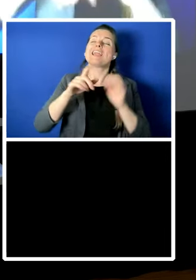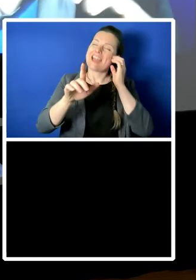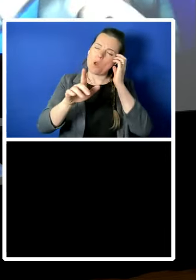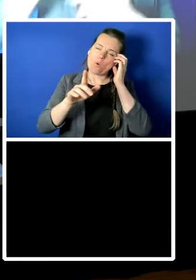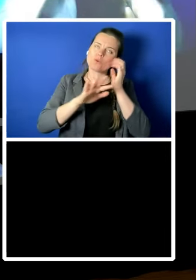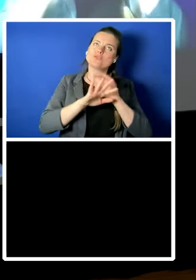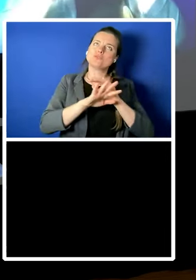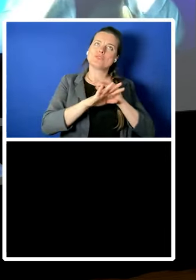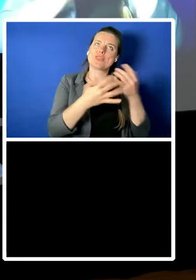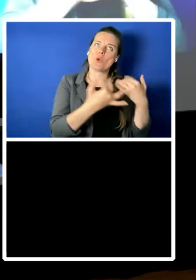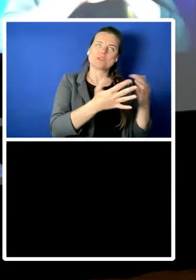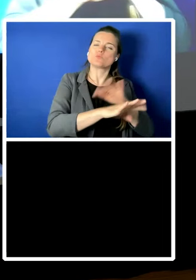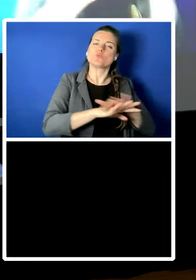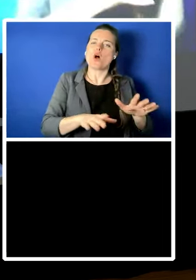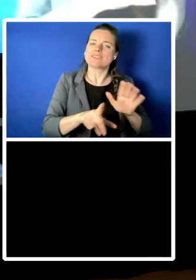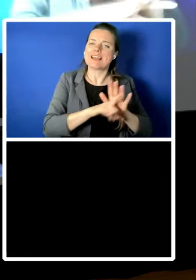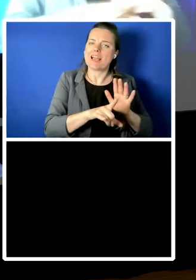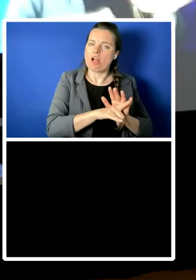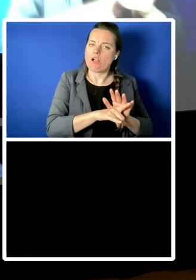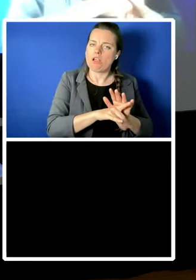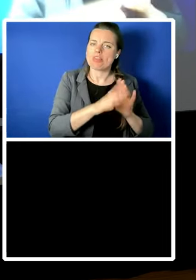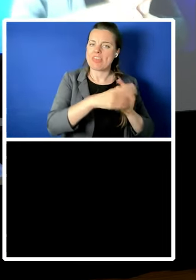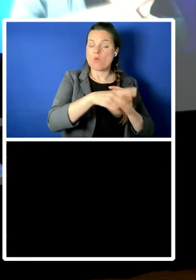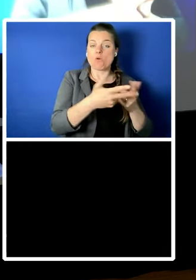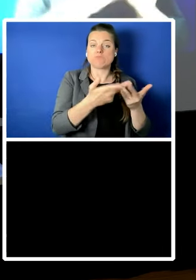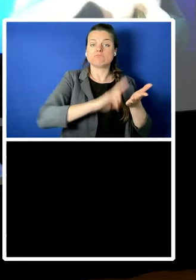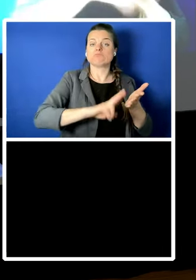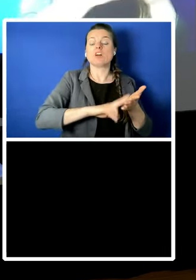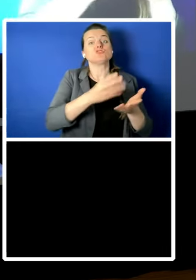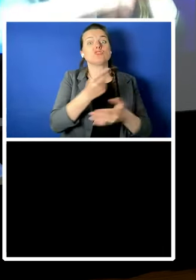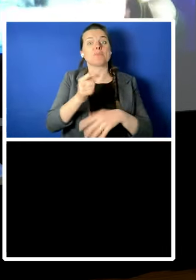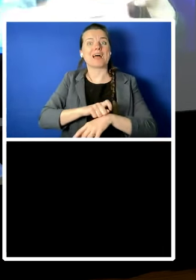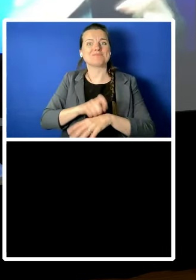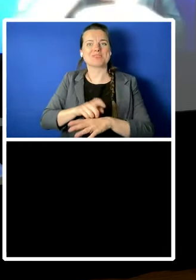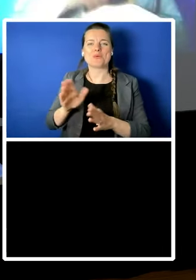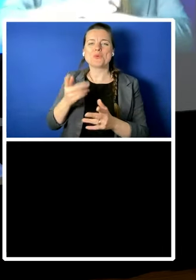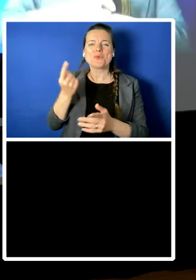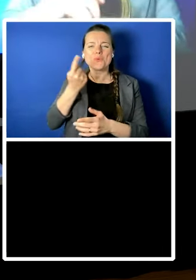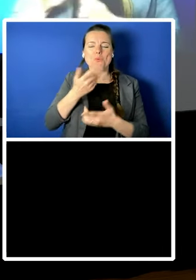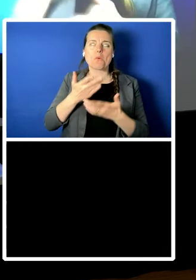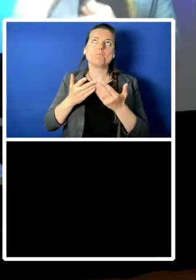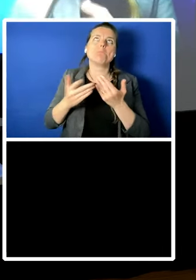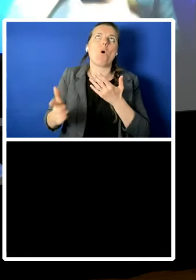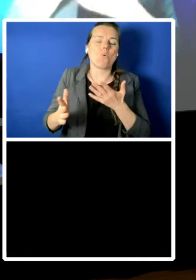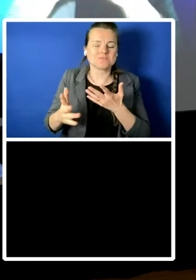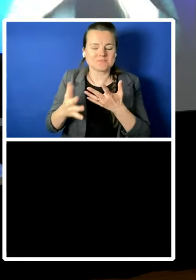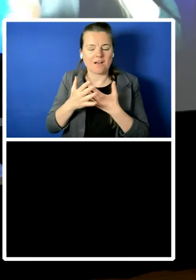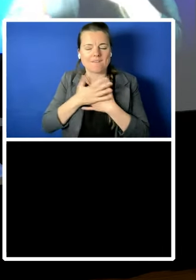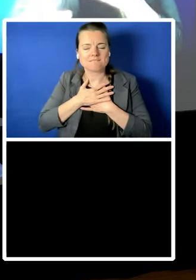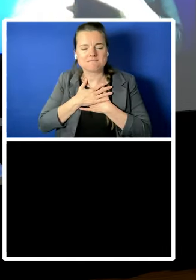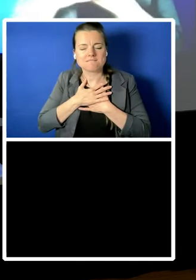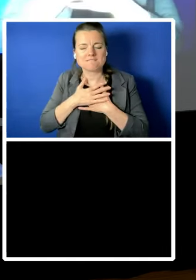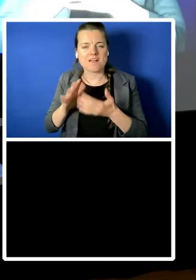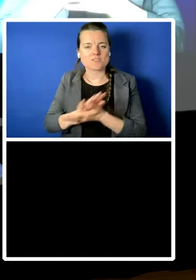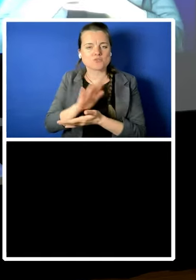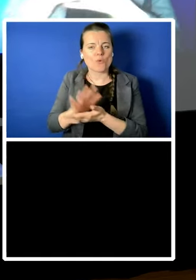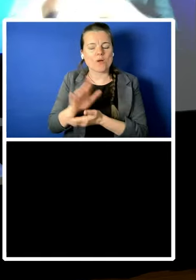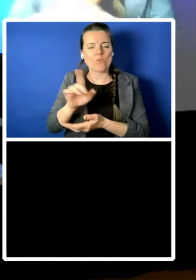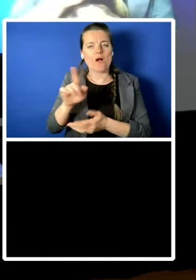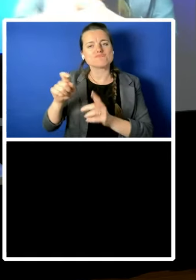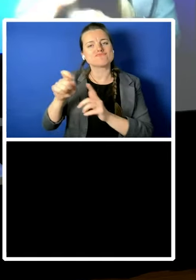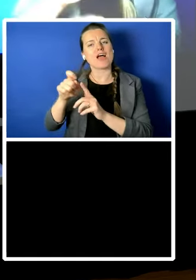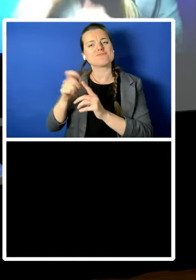sometimes it's the primary school kids who were the real joy because there's no you know because it's not been edited